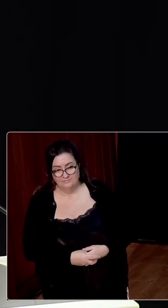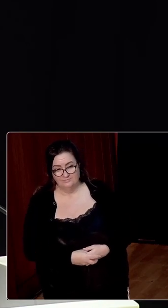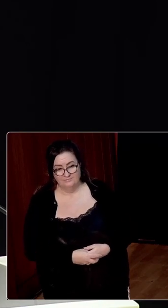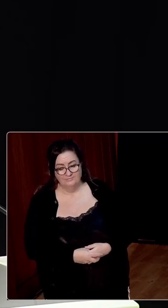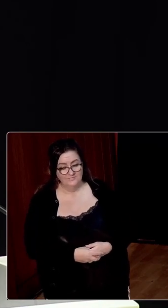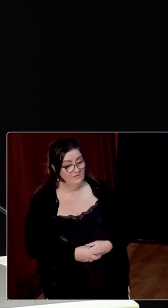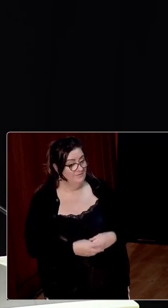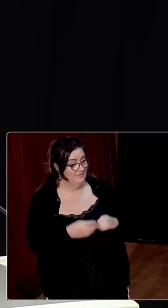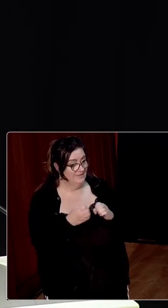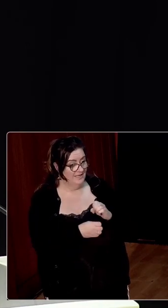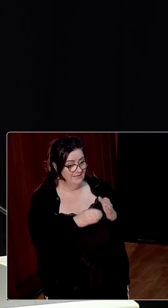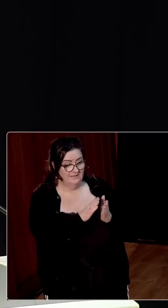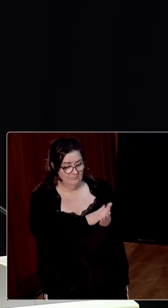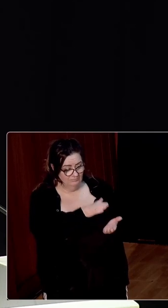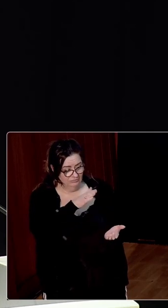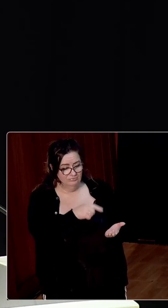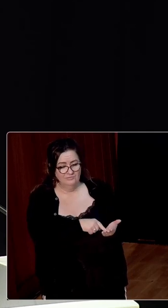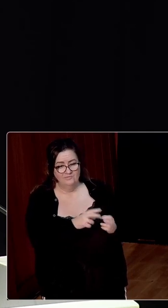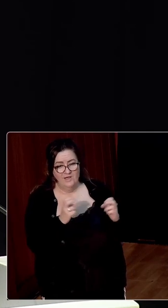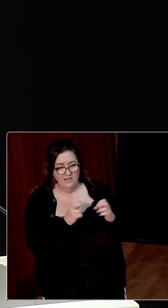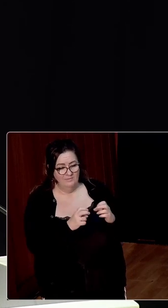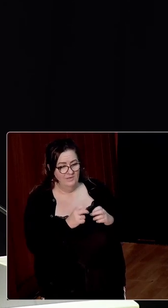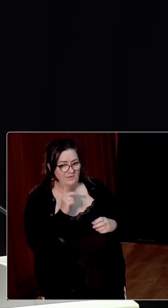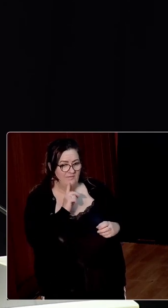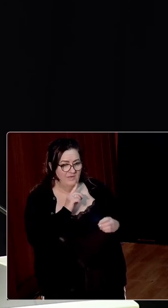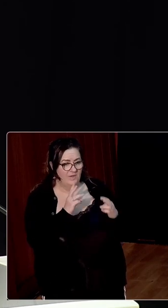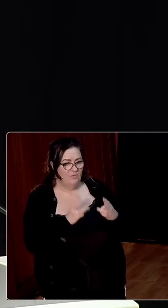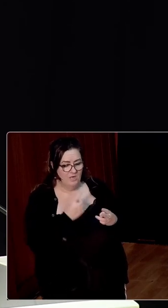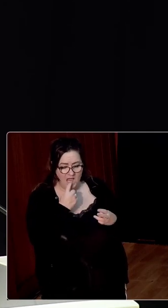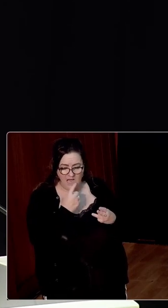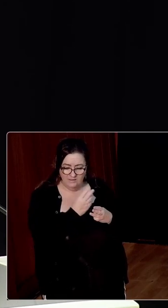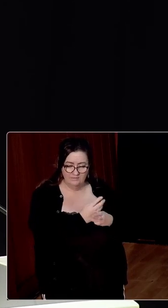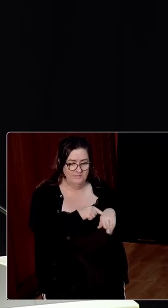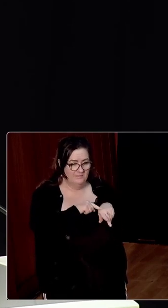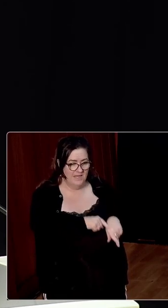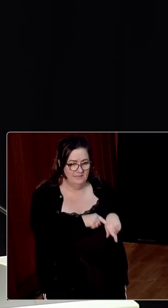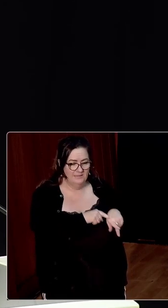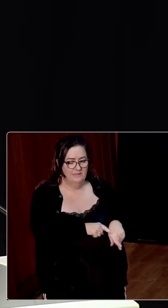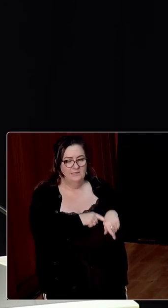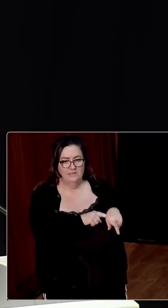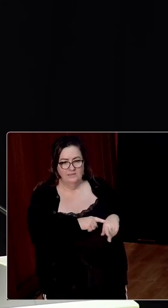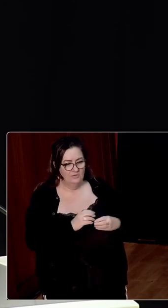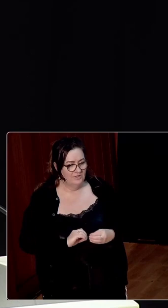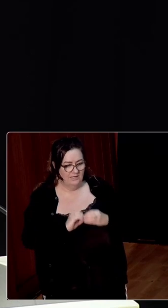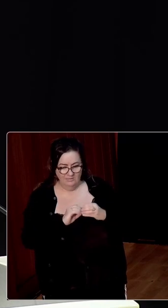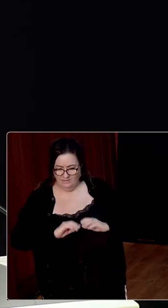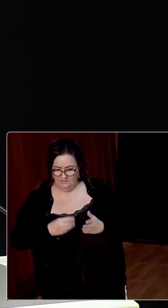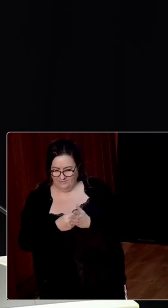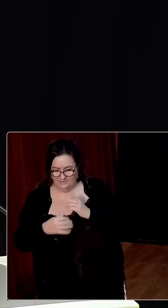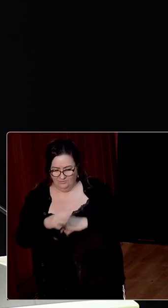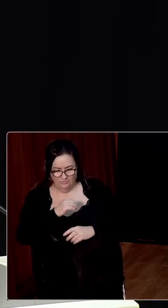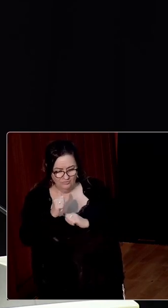To the very end this case file underscored the female world of impoverished dependence, created by the economic structures